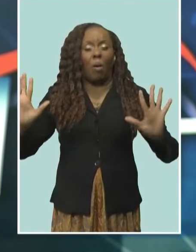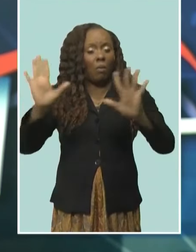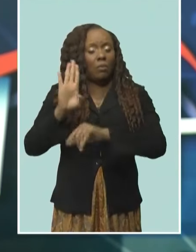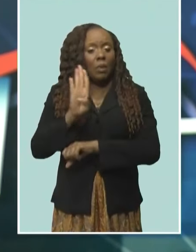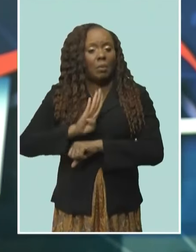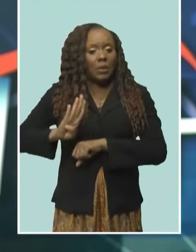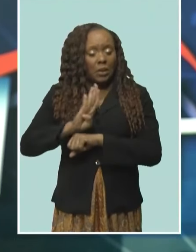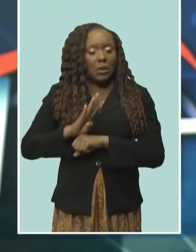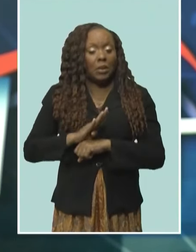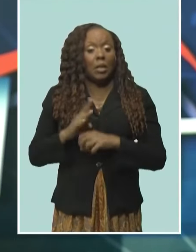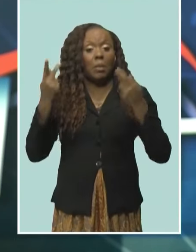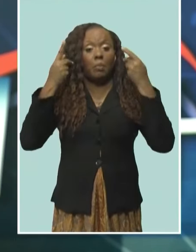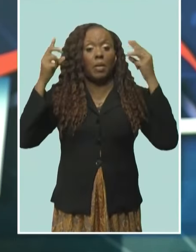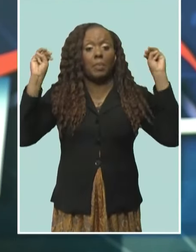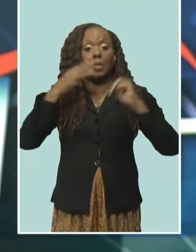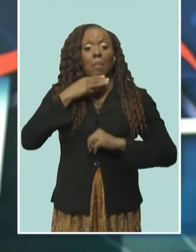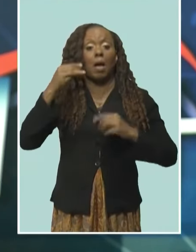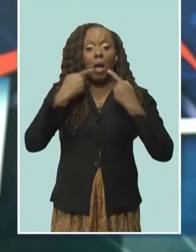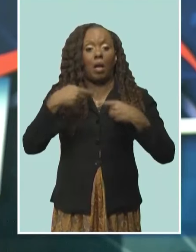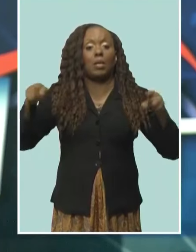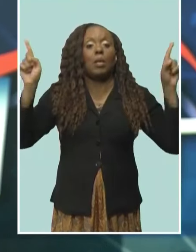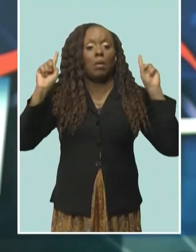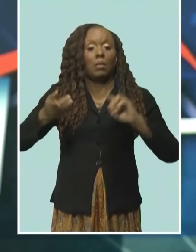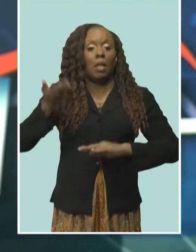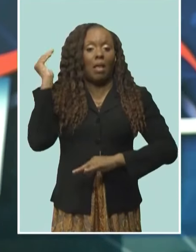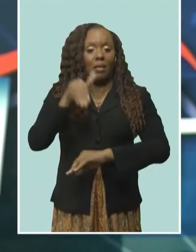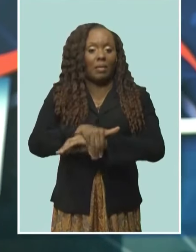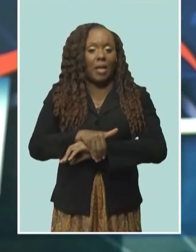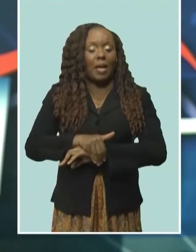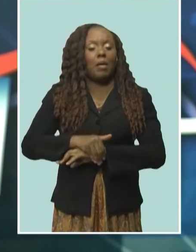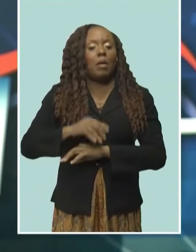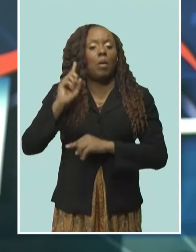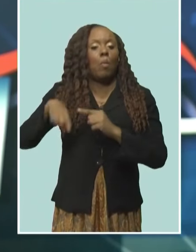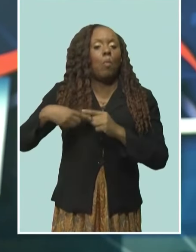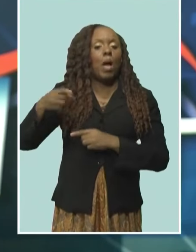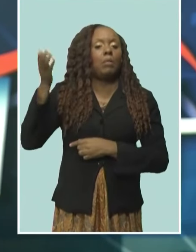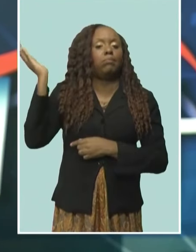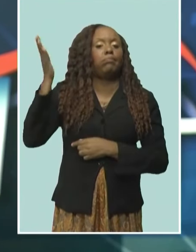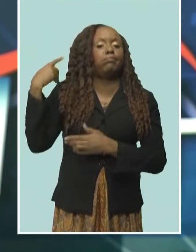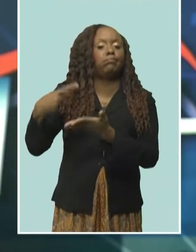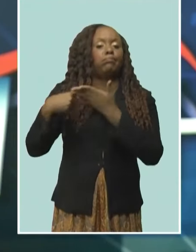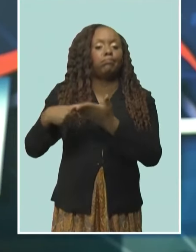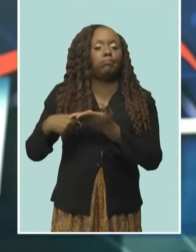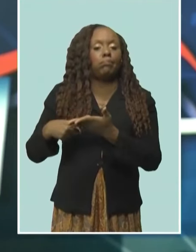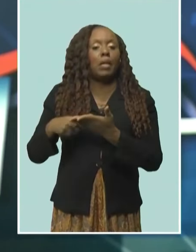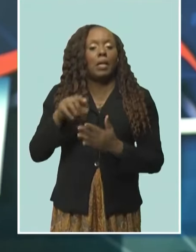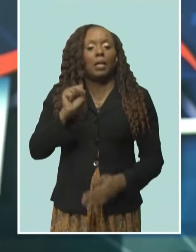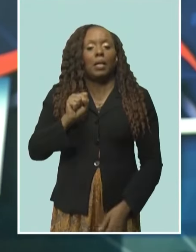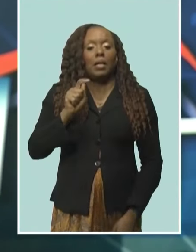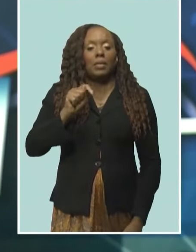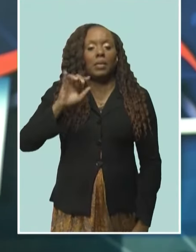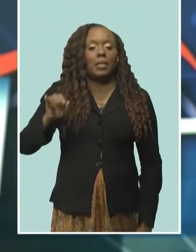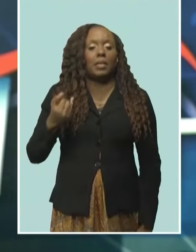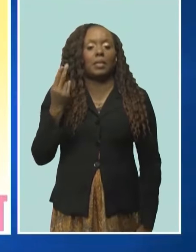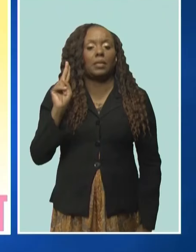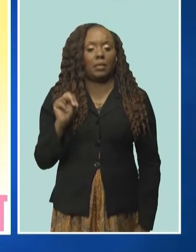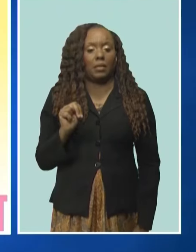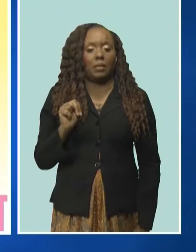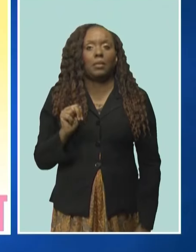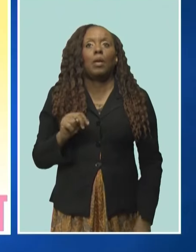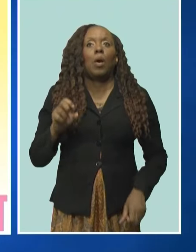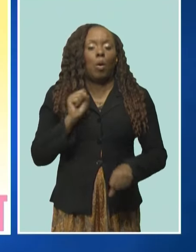The announcement from Prime Minister Mia Moore-Motley came during last evening's Paris Speaks in St. John at the Gaul Hill Hard Courts.